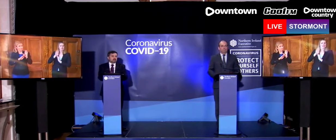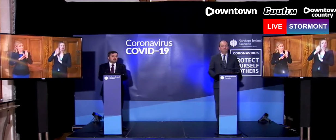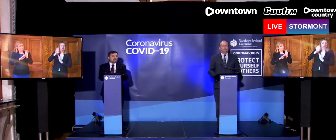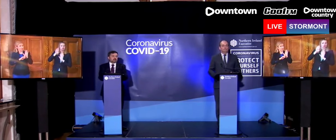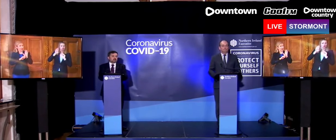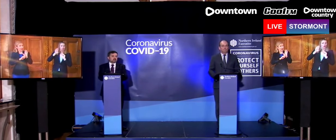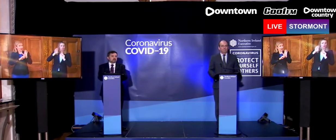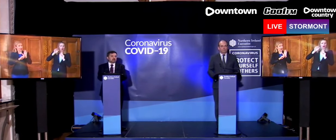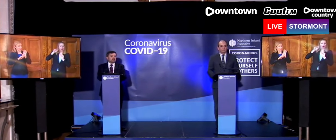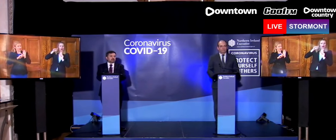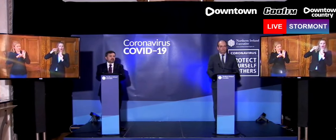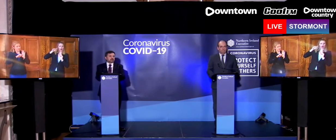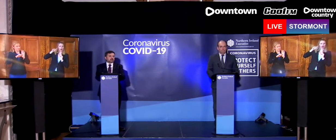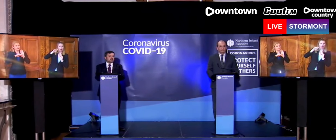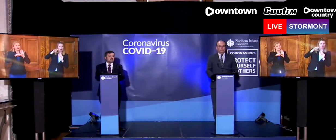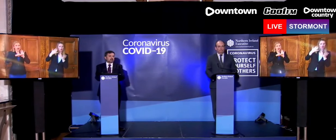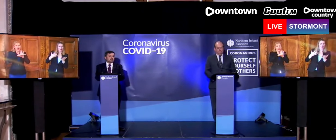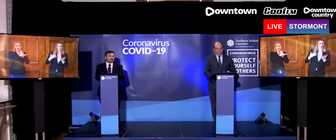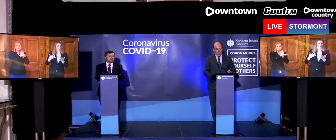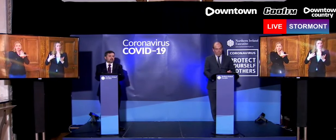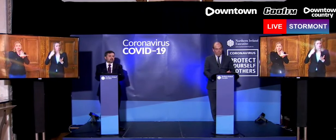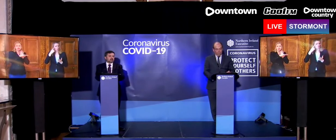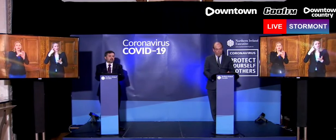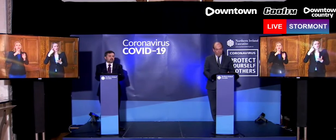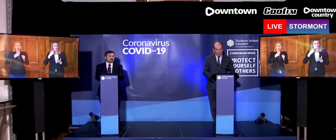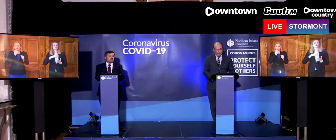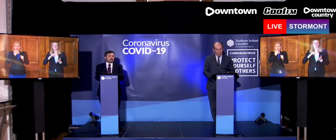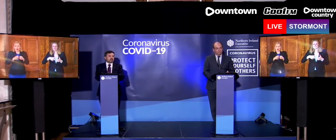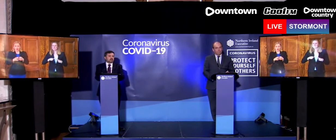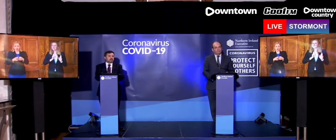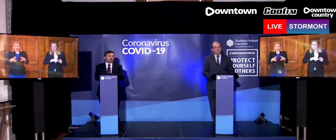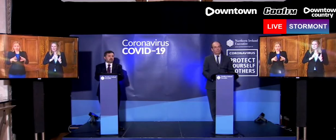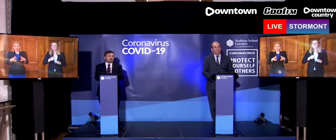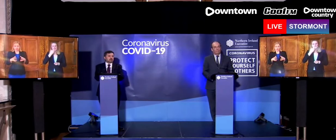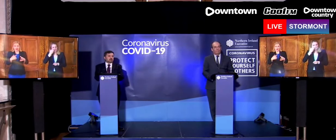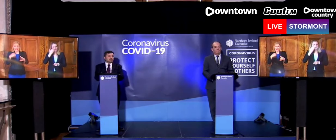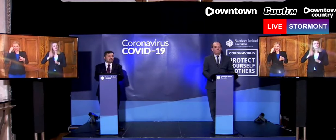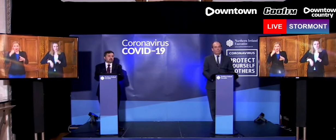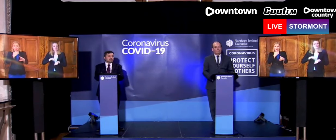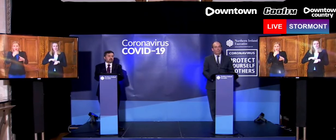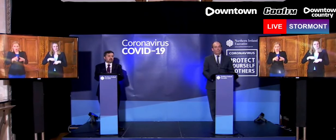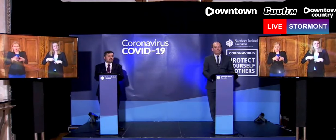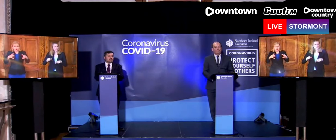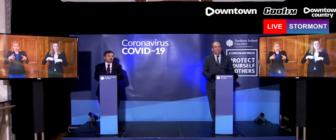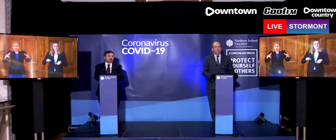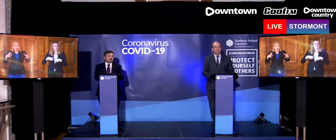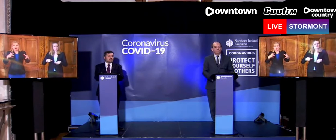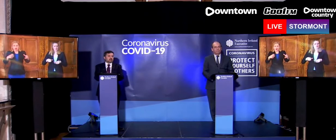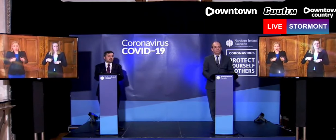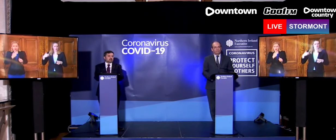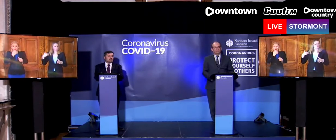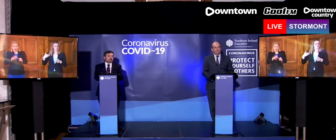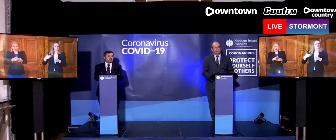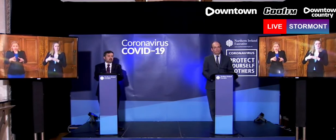And the evidence base they were using for that was the fact that, yes, there are deaths being reported every day, but to date, the totals have been quite